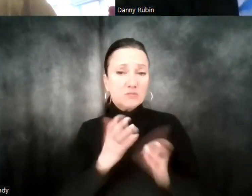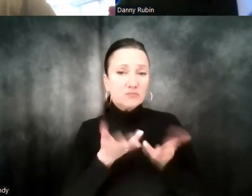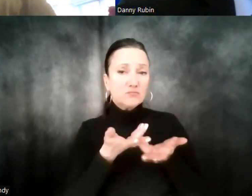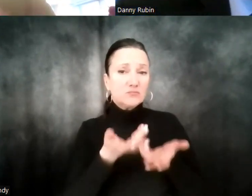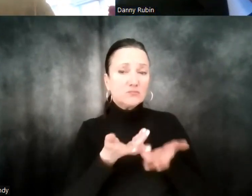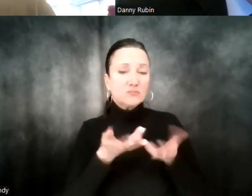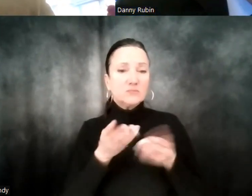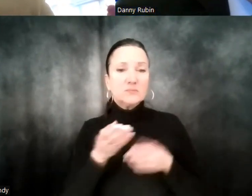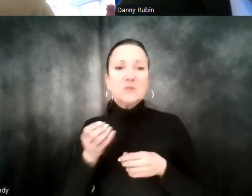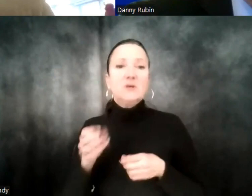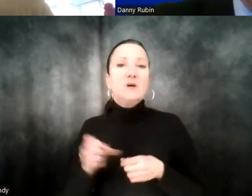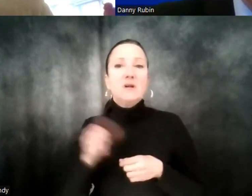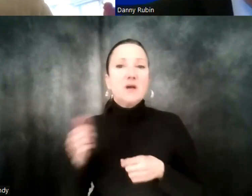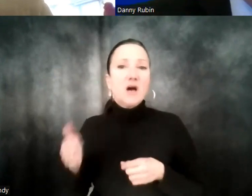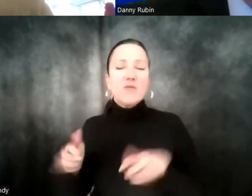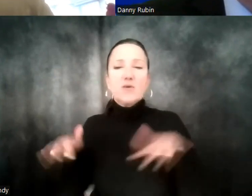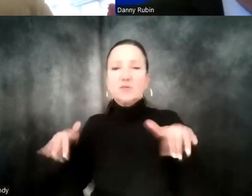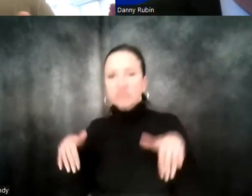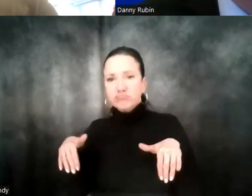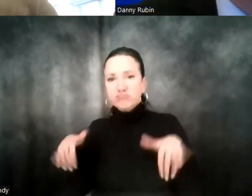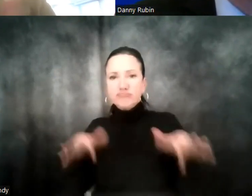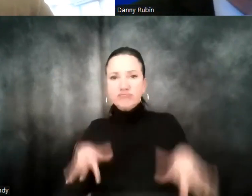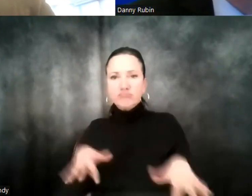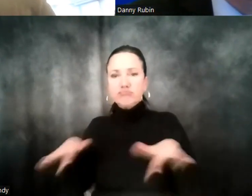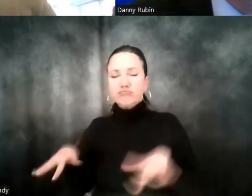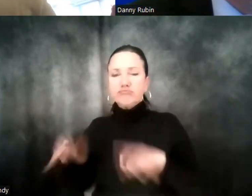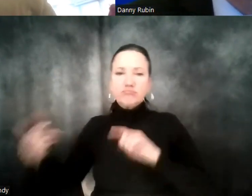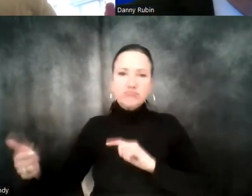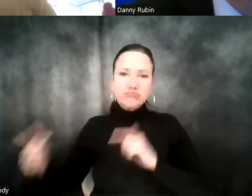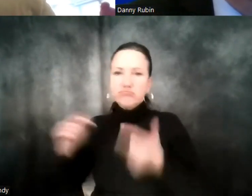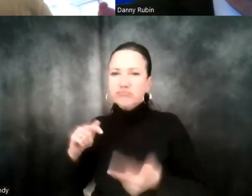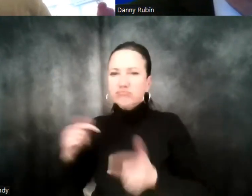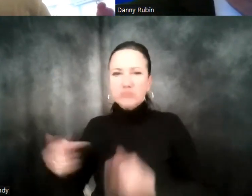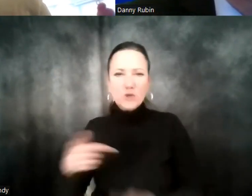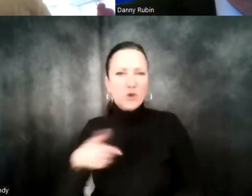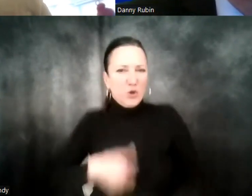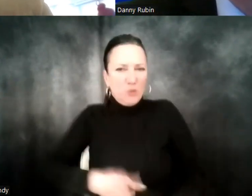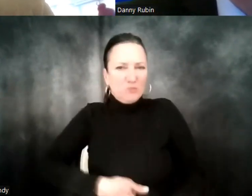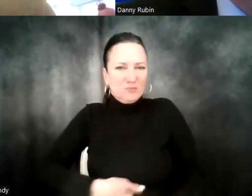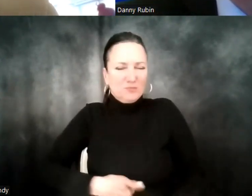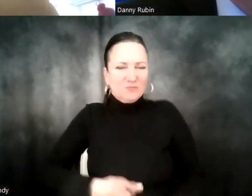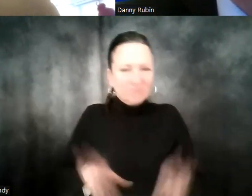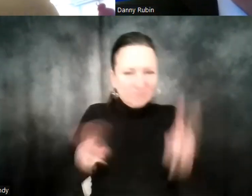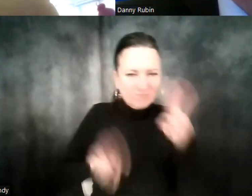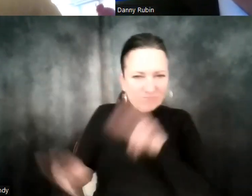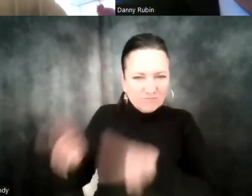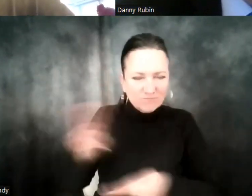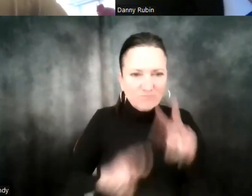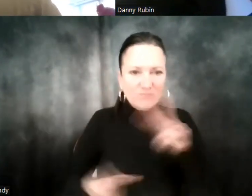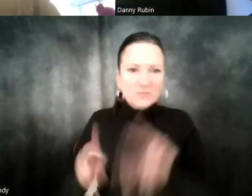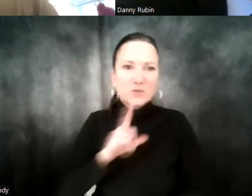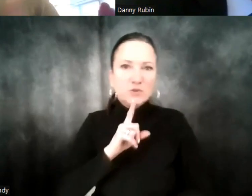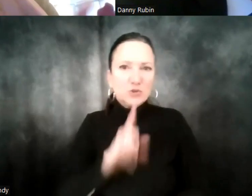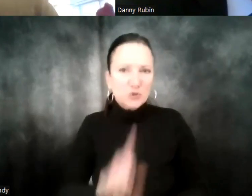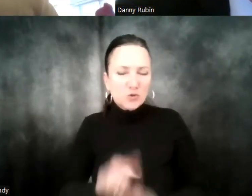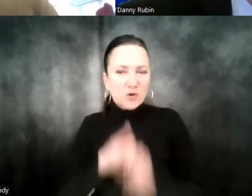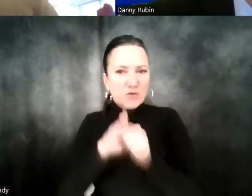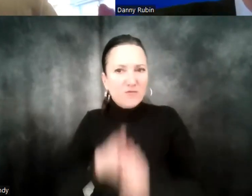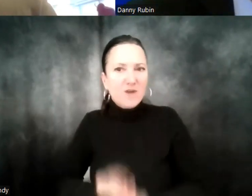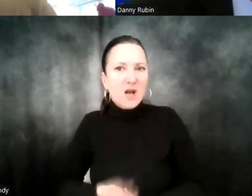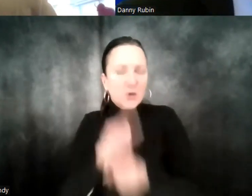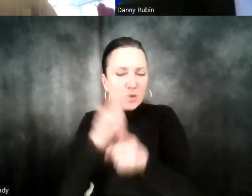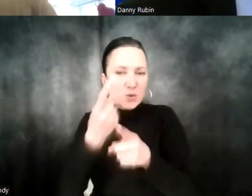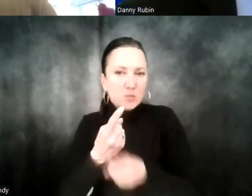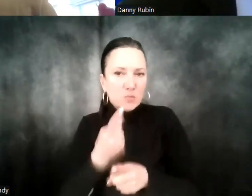if they prefer more, like, a laid-back conversation. And you can pick up on all those little nuances from your initial calls with them. And then just make sure you're delivering the appropriate